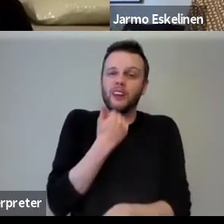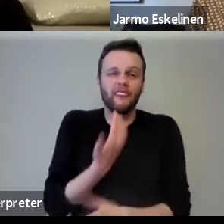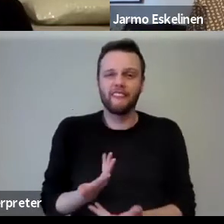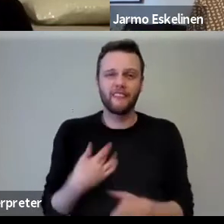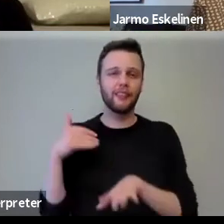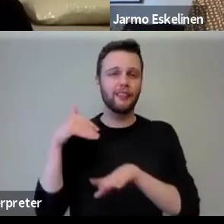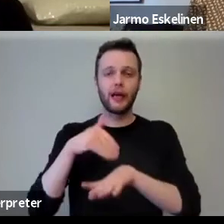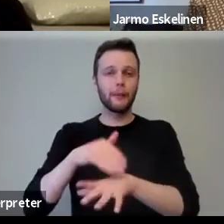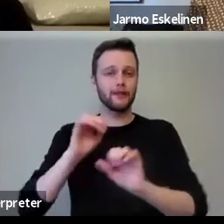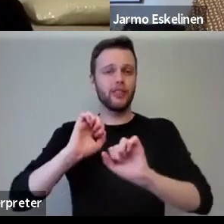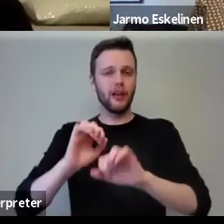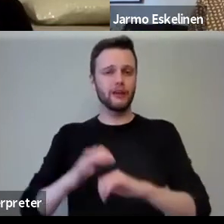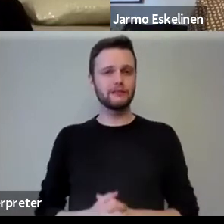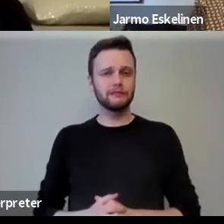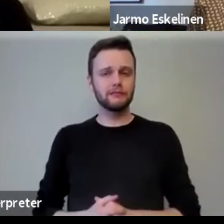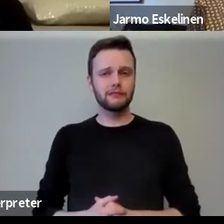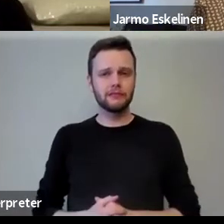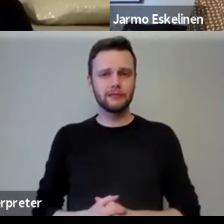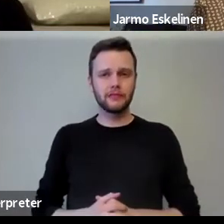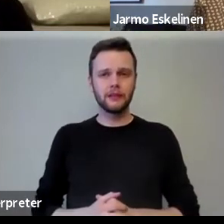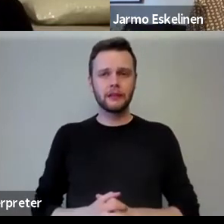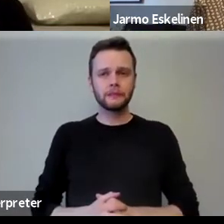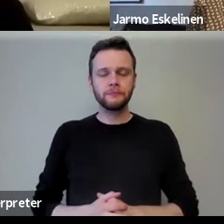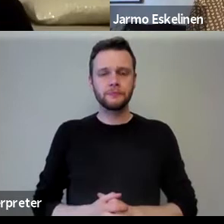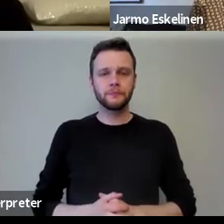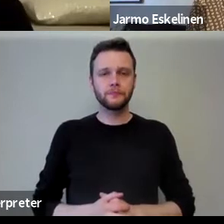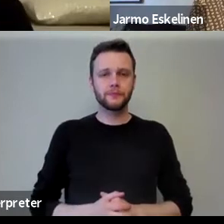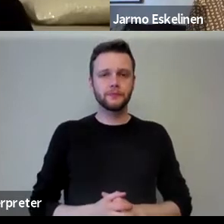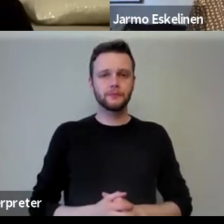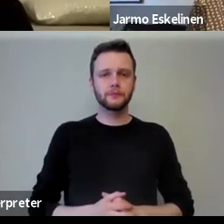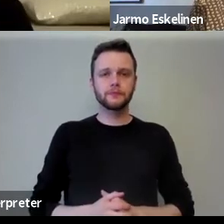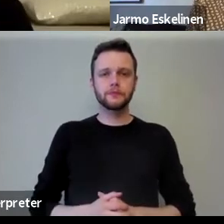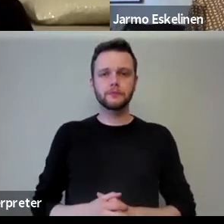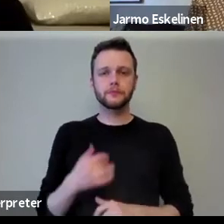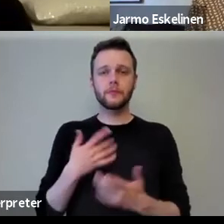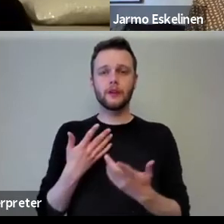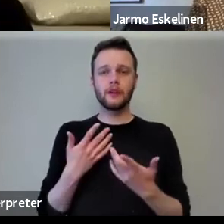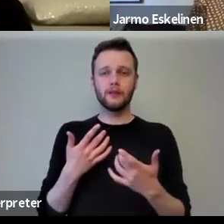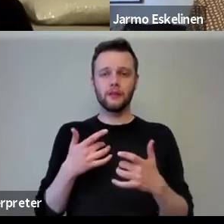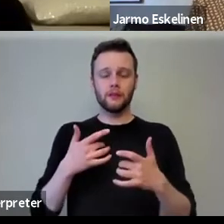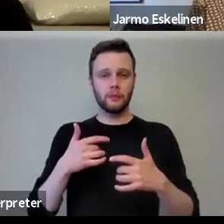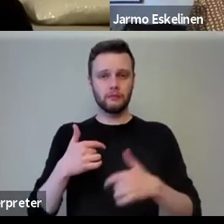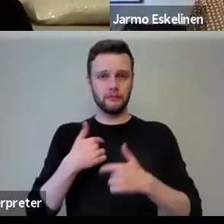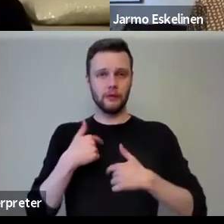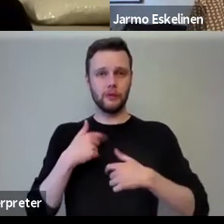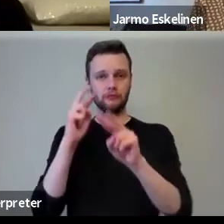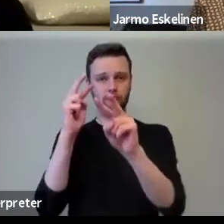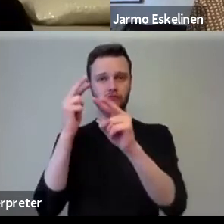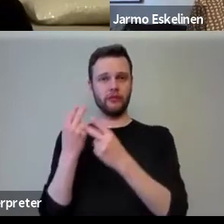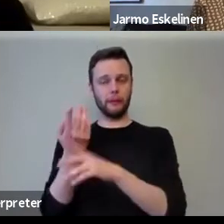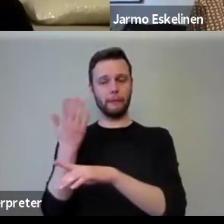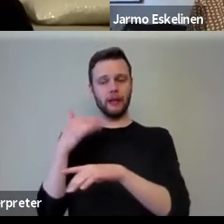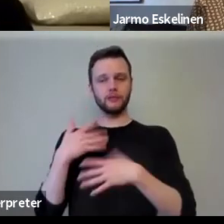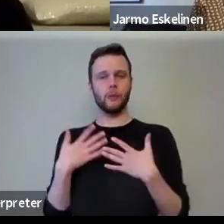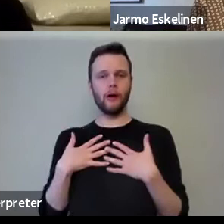new joy and fun, well, at least for me it does, uh, which will then of course reflect back to the health